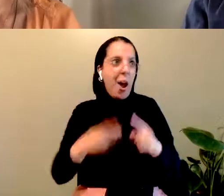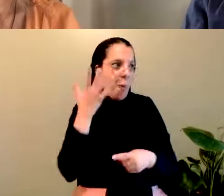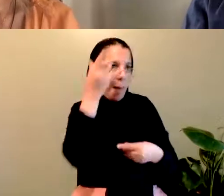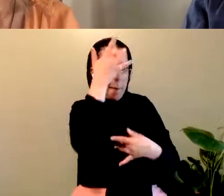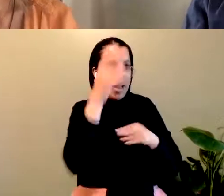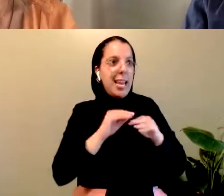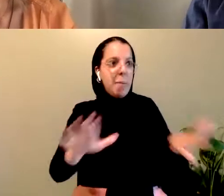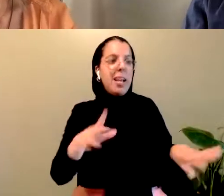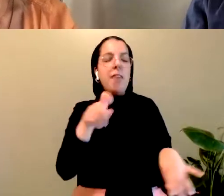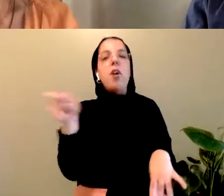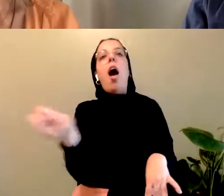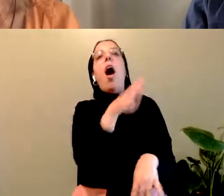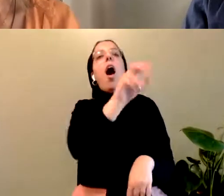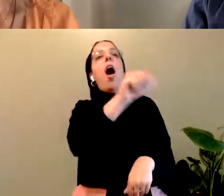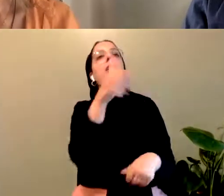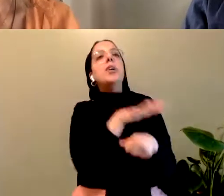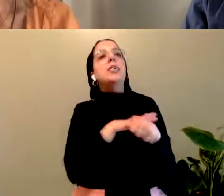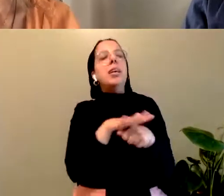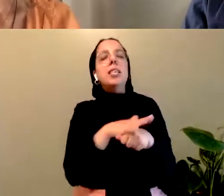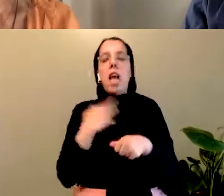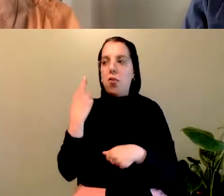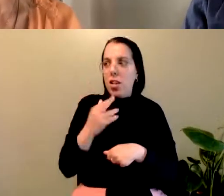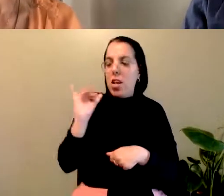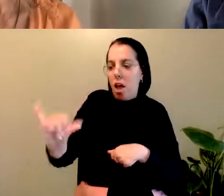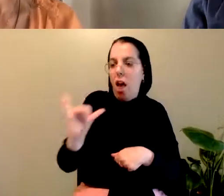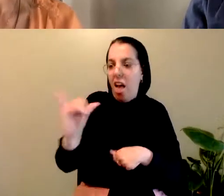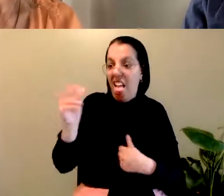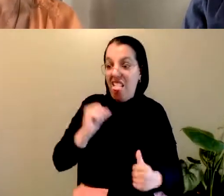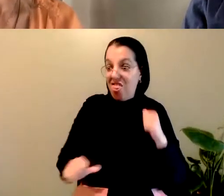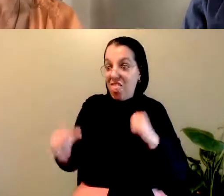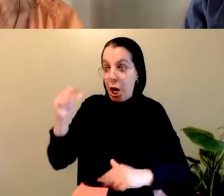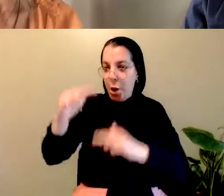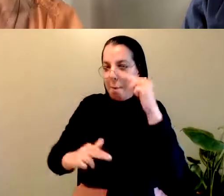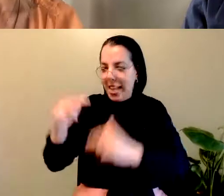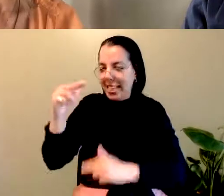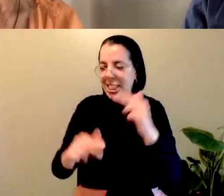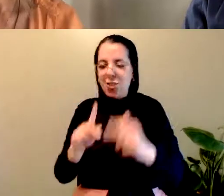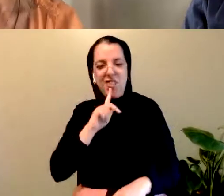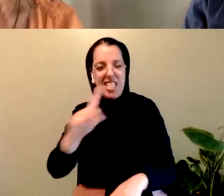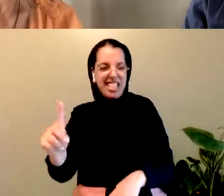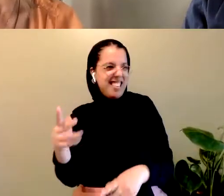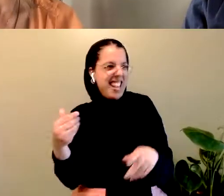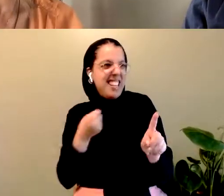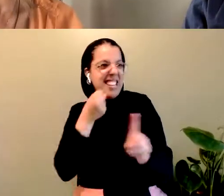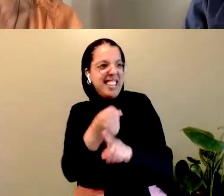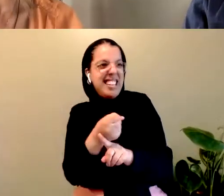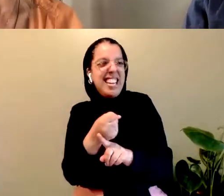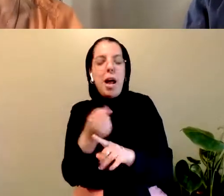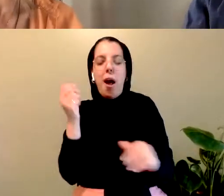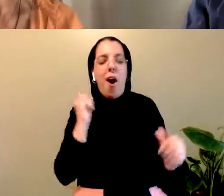re-examine the role those spaces have in the way that performing arts have been shaped and disseminated.